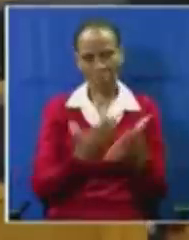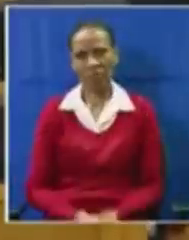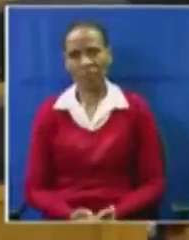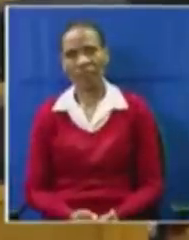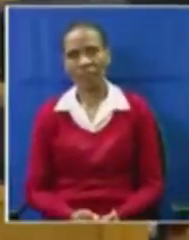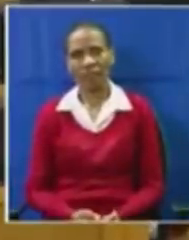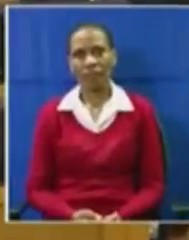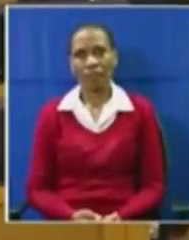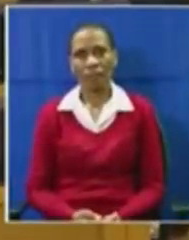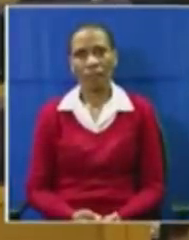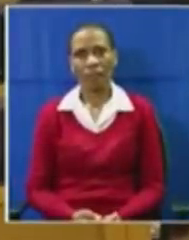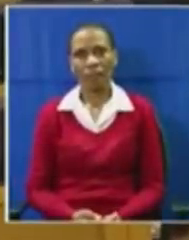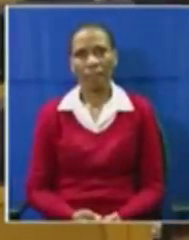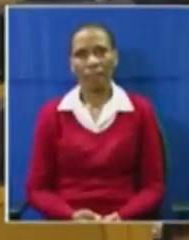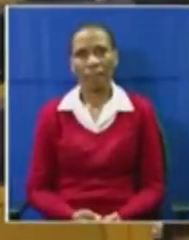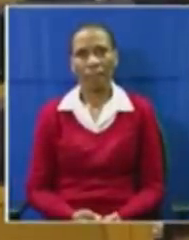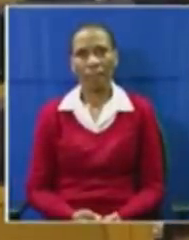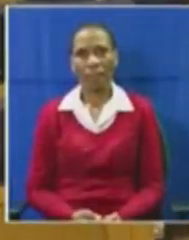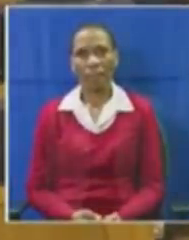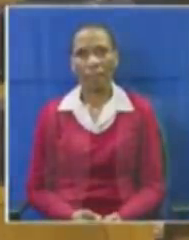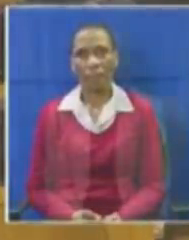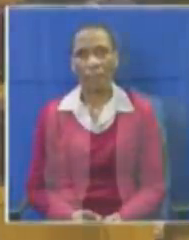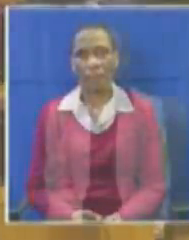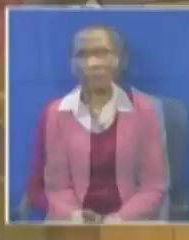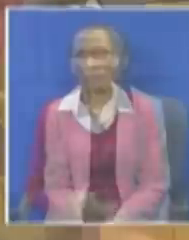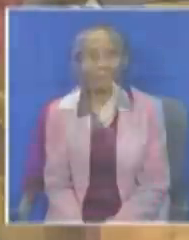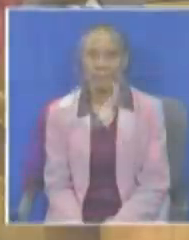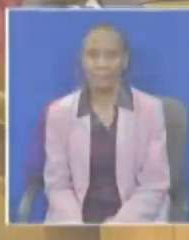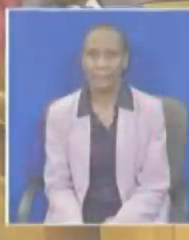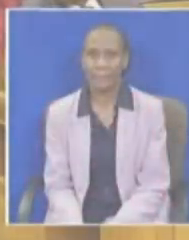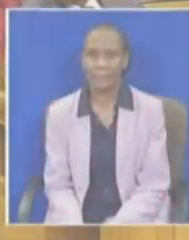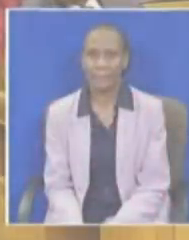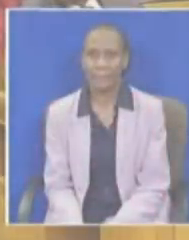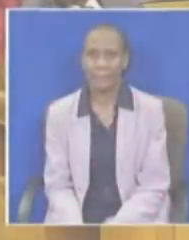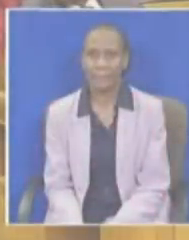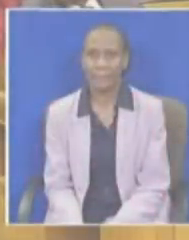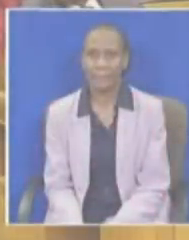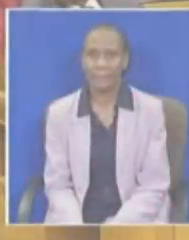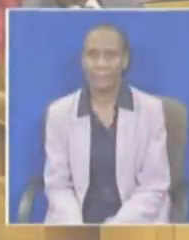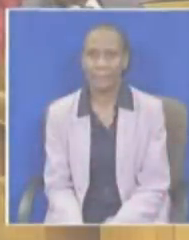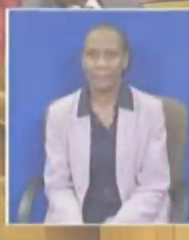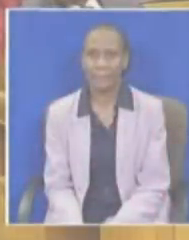there's no other tribute that we can pay to you but that. I think